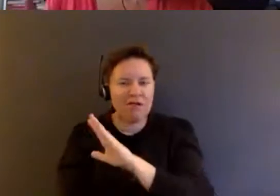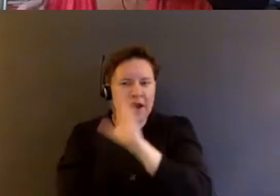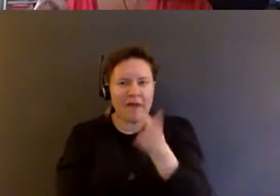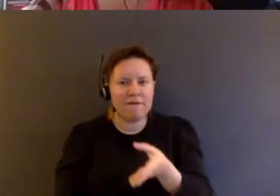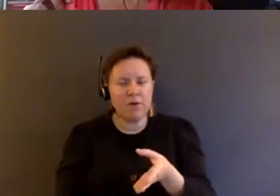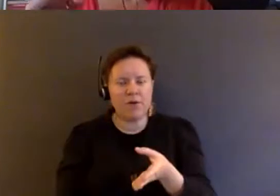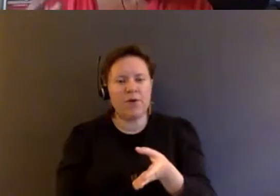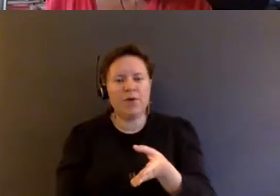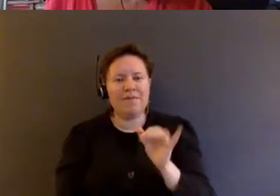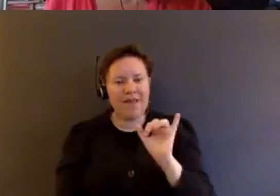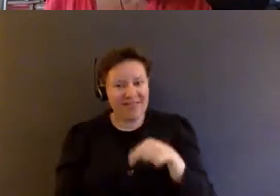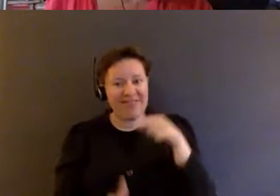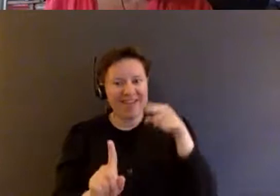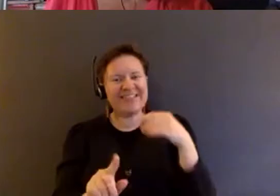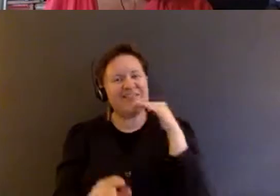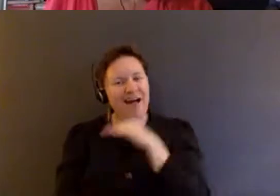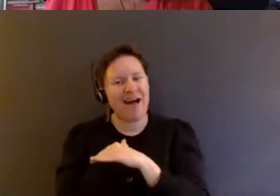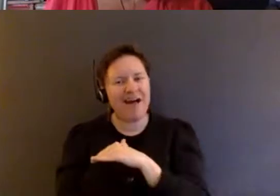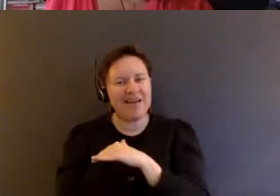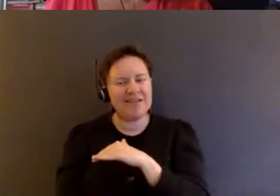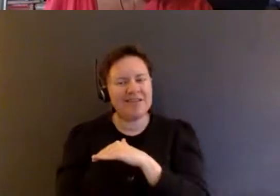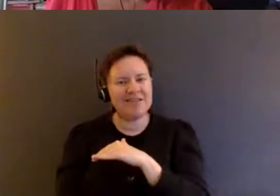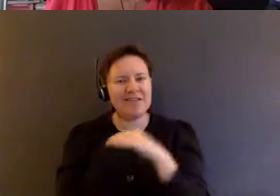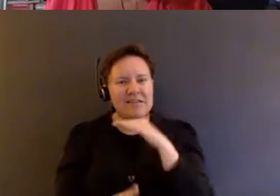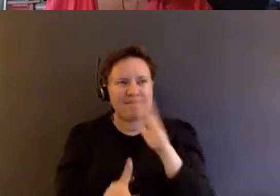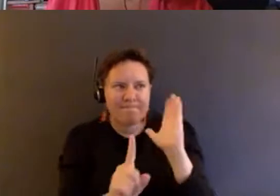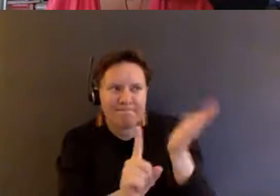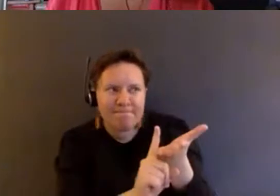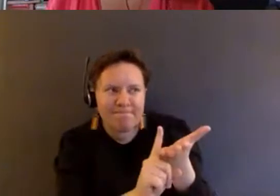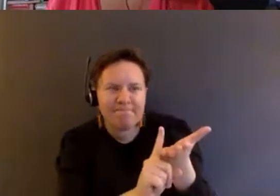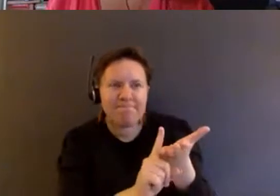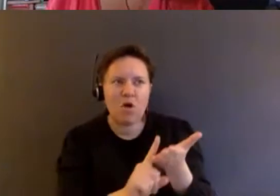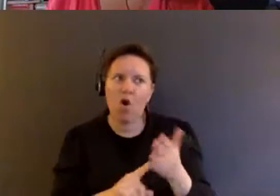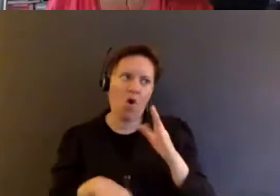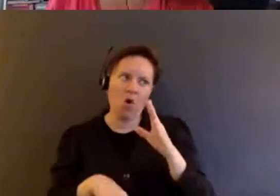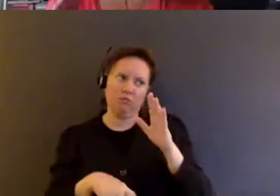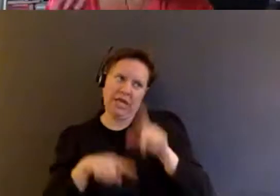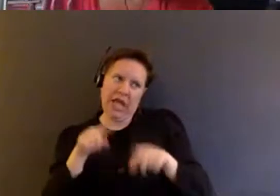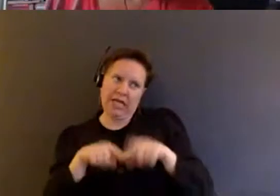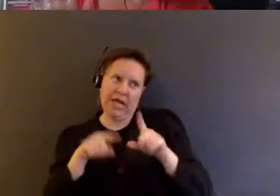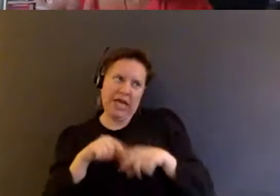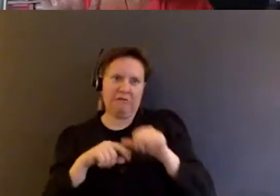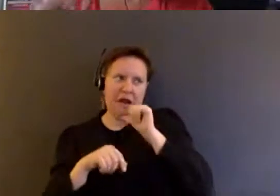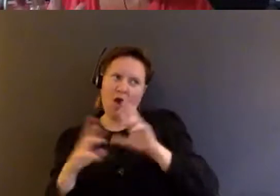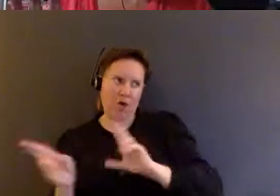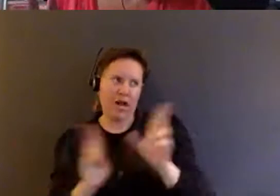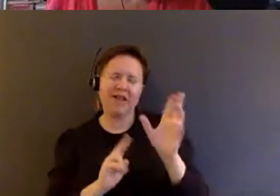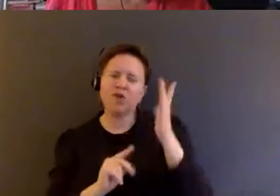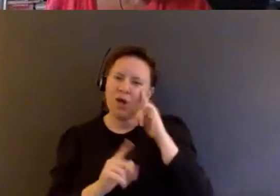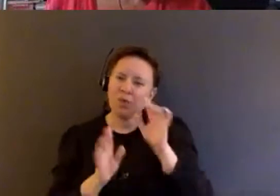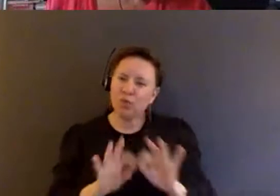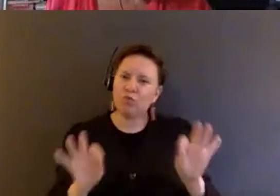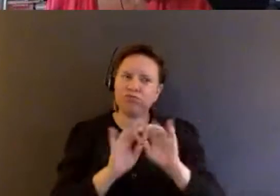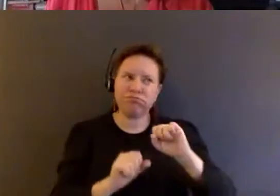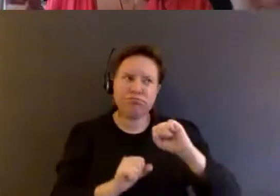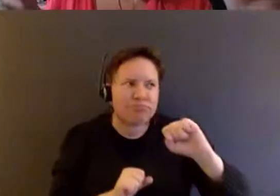lie of this. And this is why it's really important to push on these